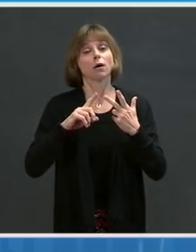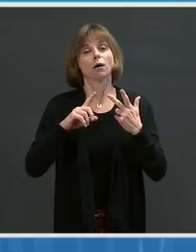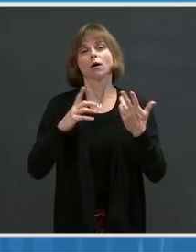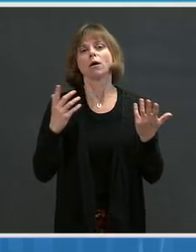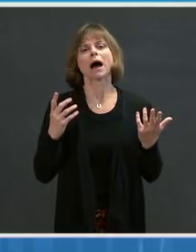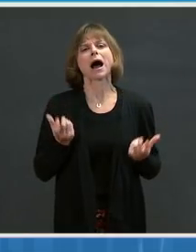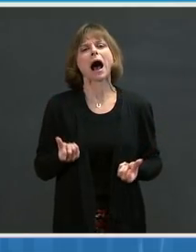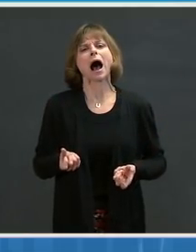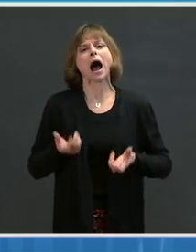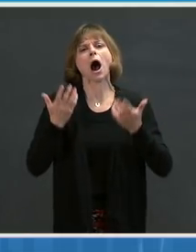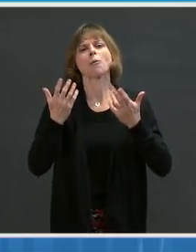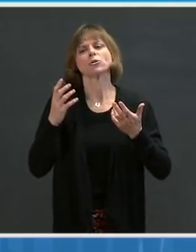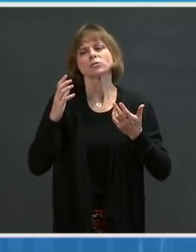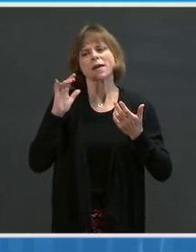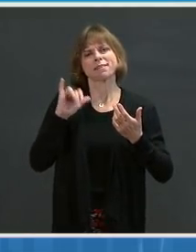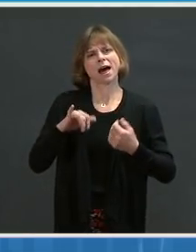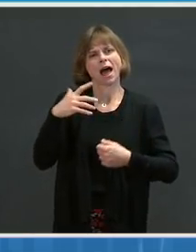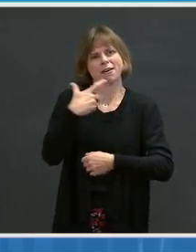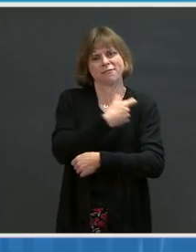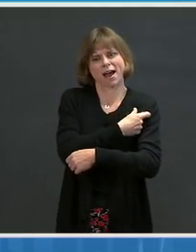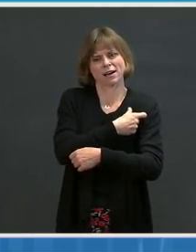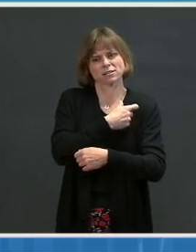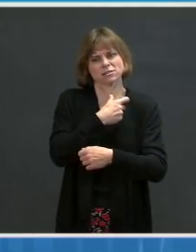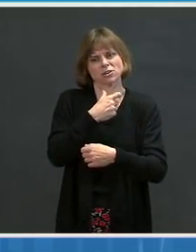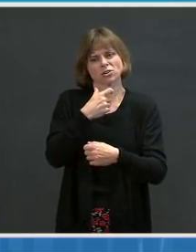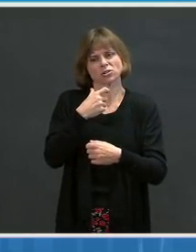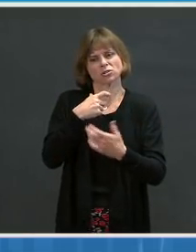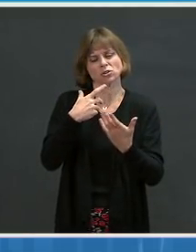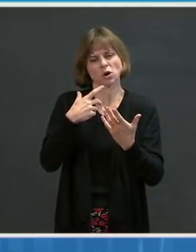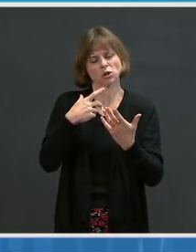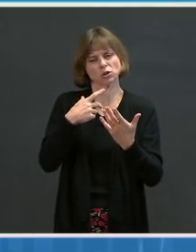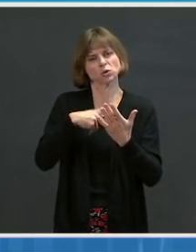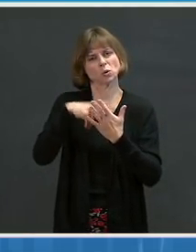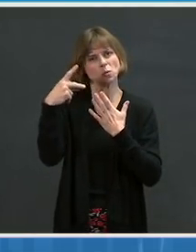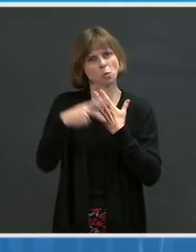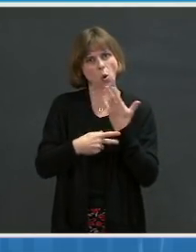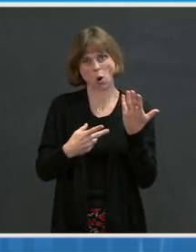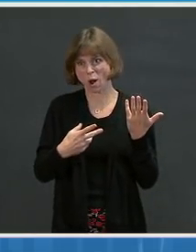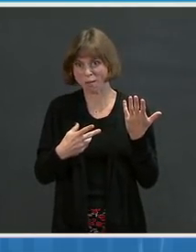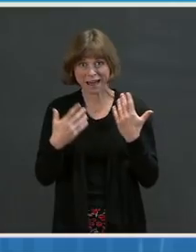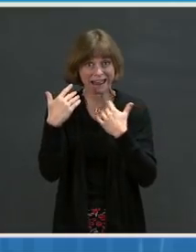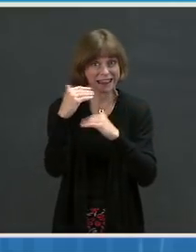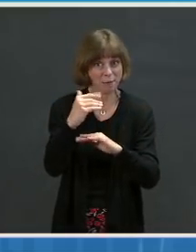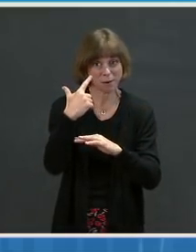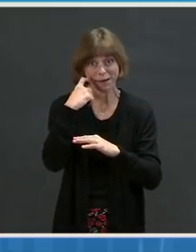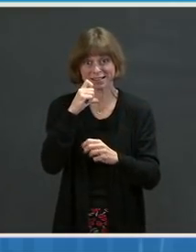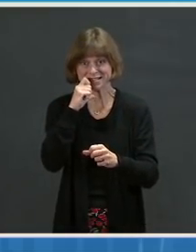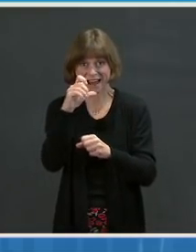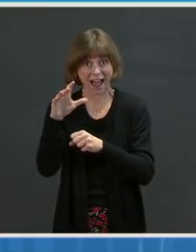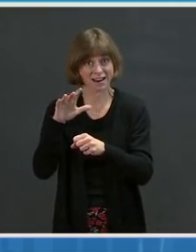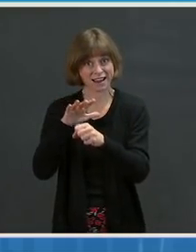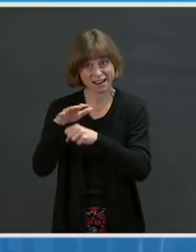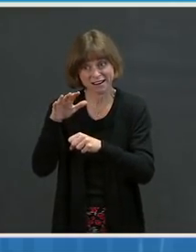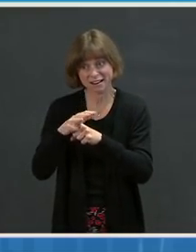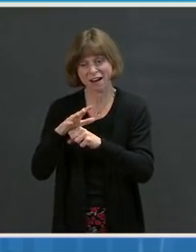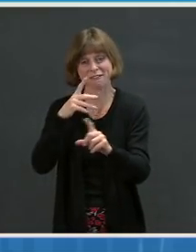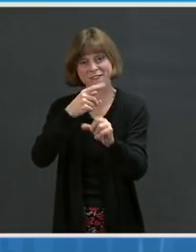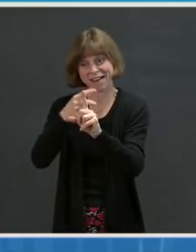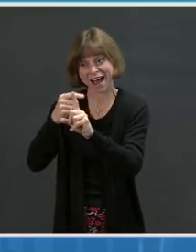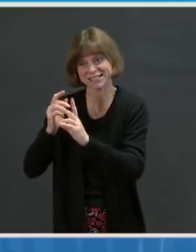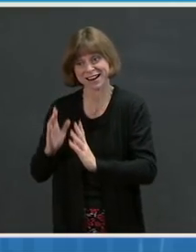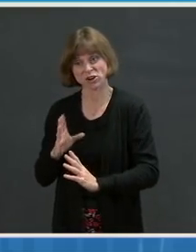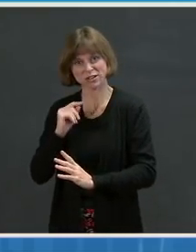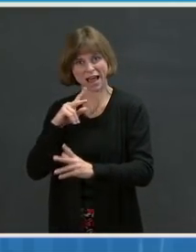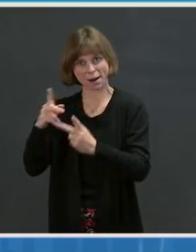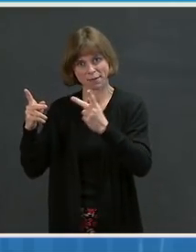vaccination program really hobbled by lack of sites and vaccinators? Isn't lack of supply the principal obstacle? Mr.